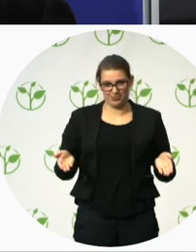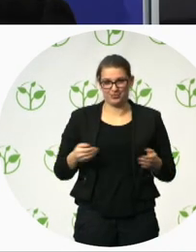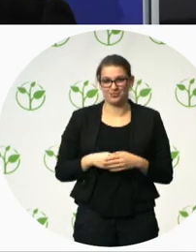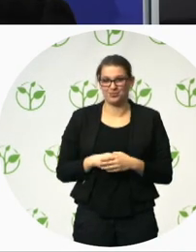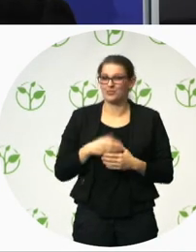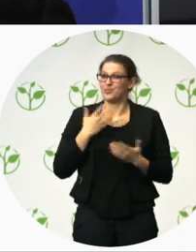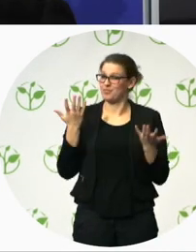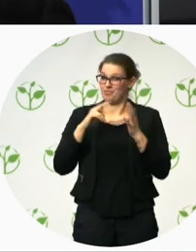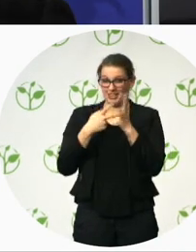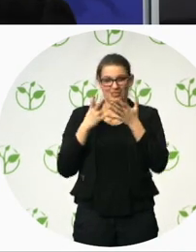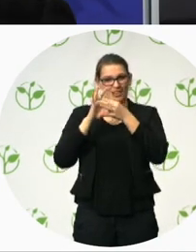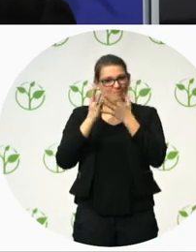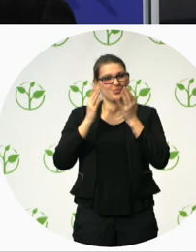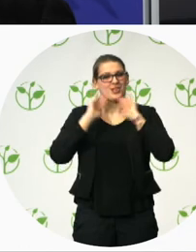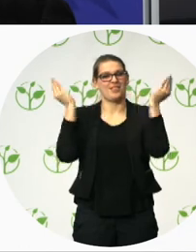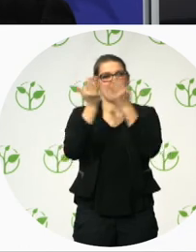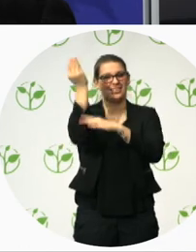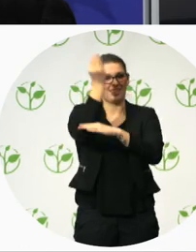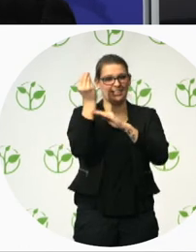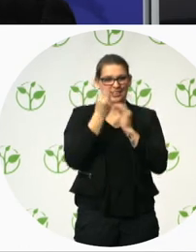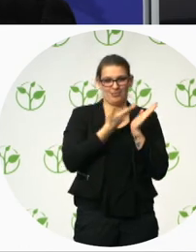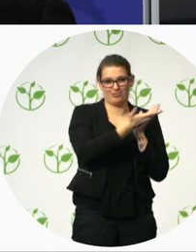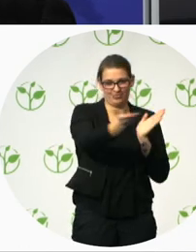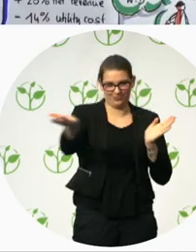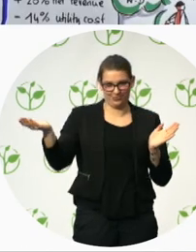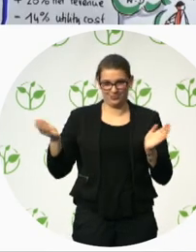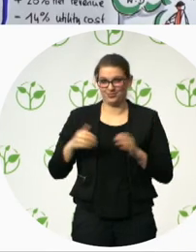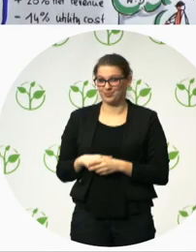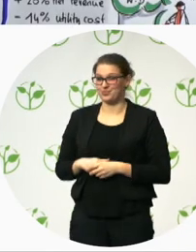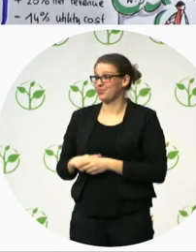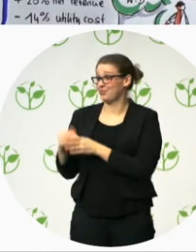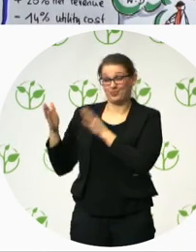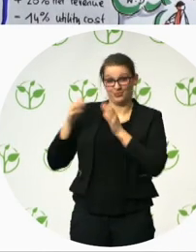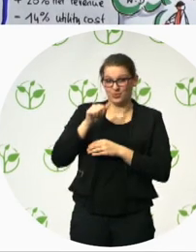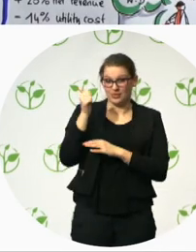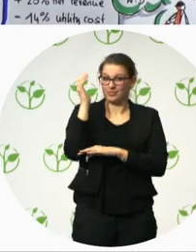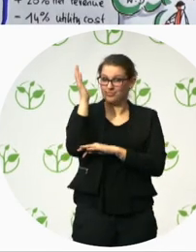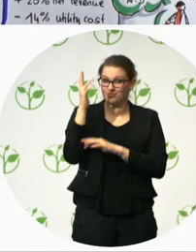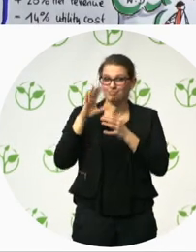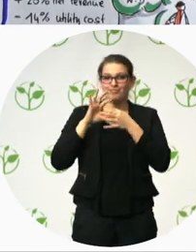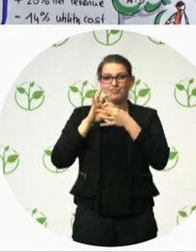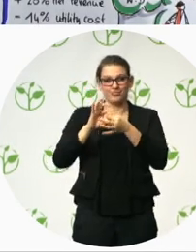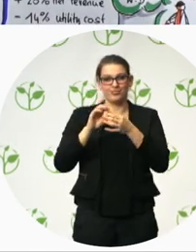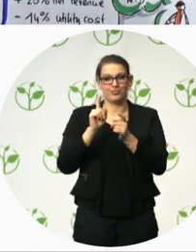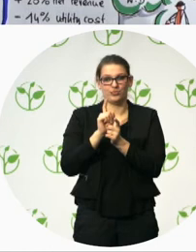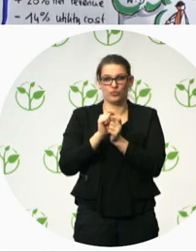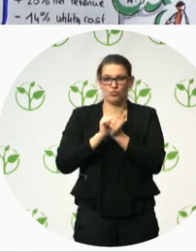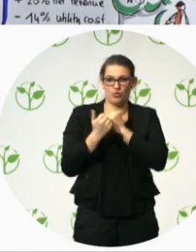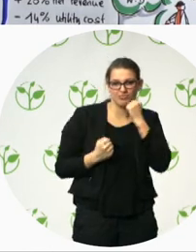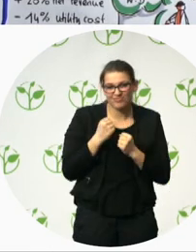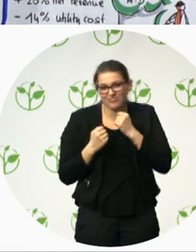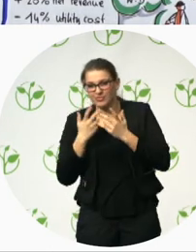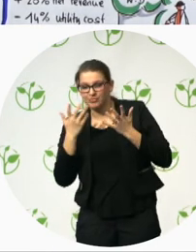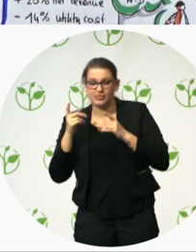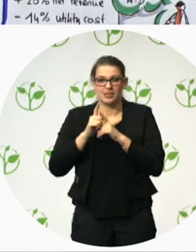Next, sports. Important for all our health. And people with disabilities, of course, also